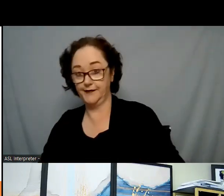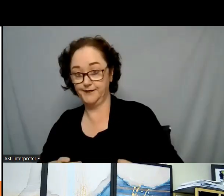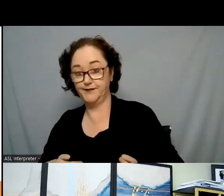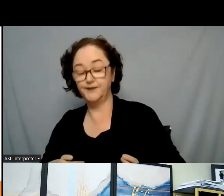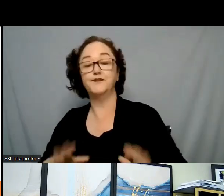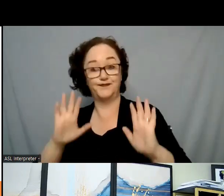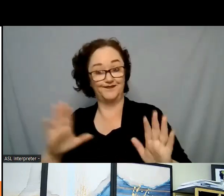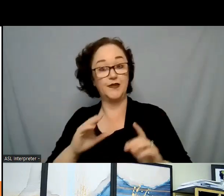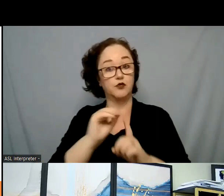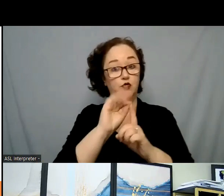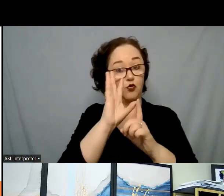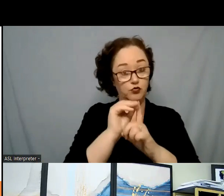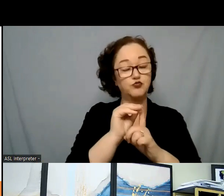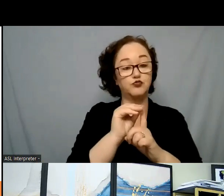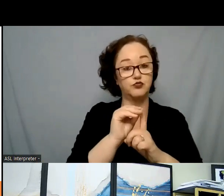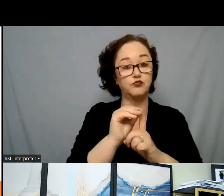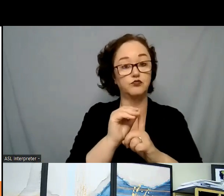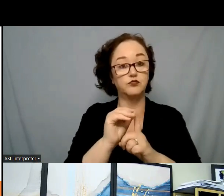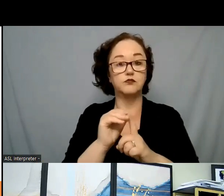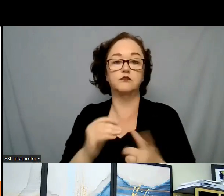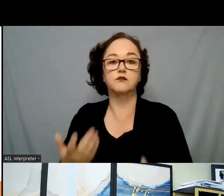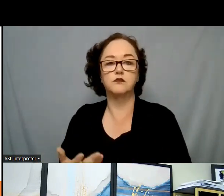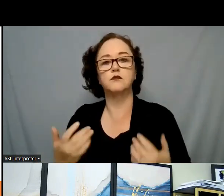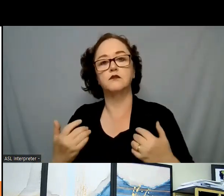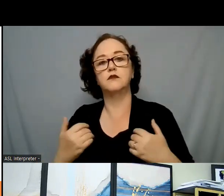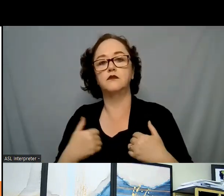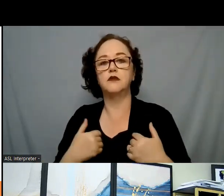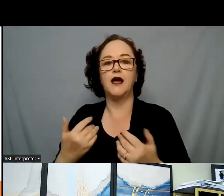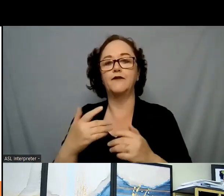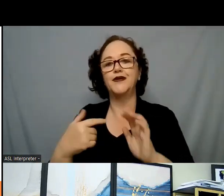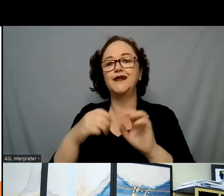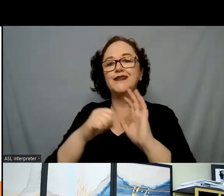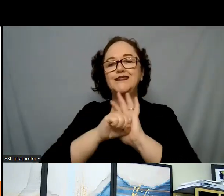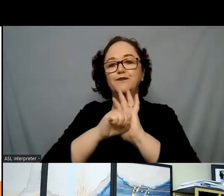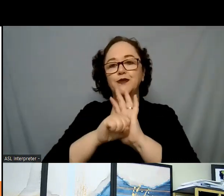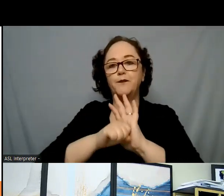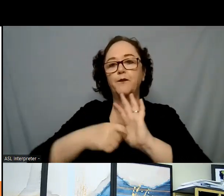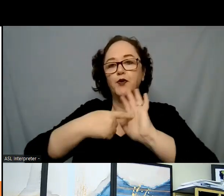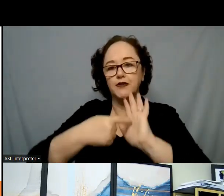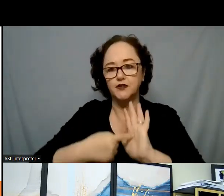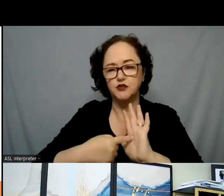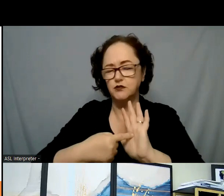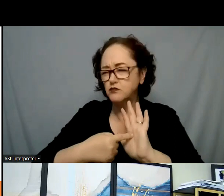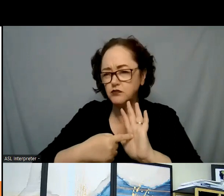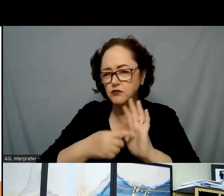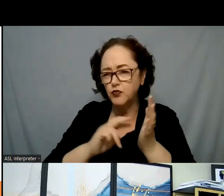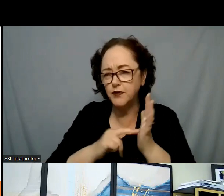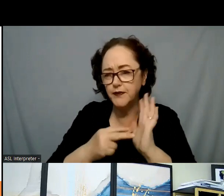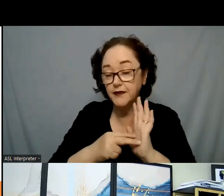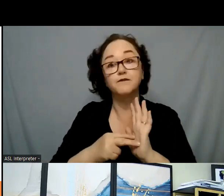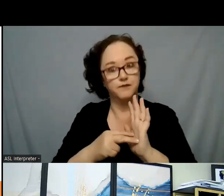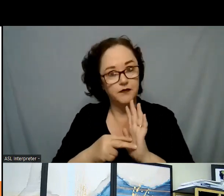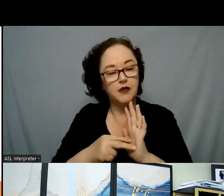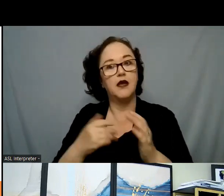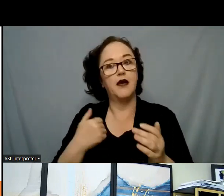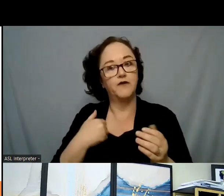culture also informs symptom presentation. And what do we mean by that? We know, and there's more research coming out now